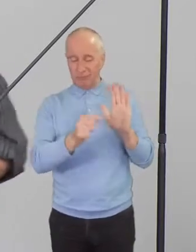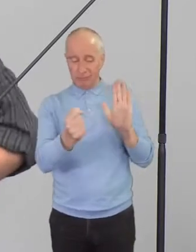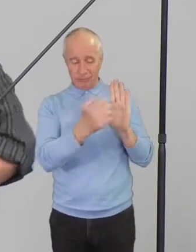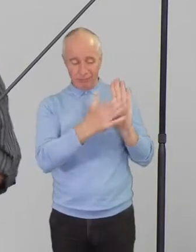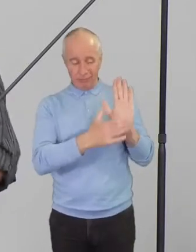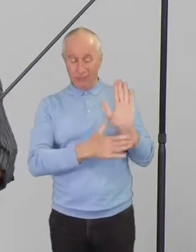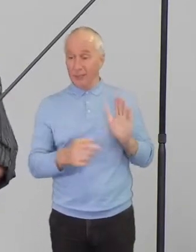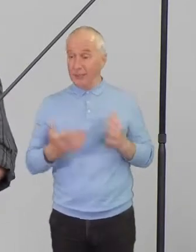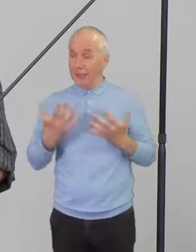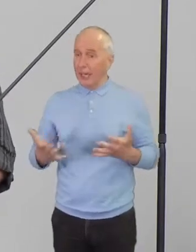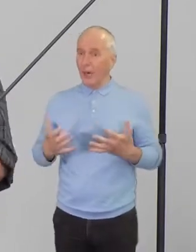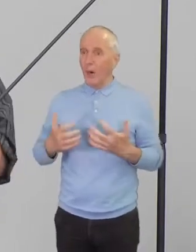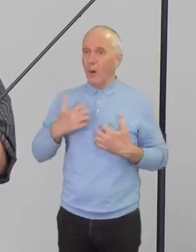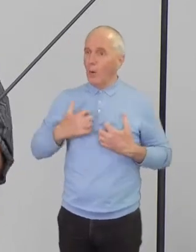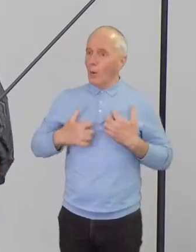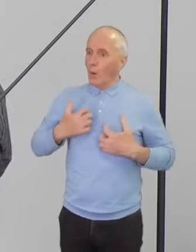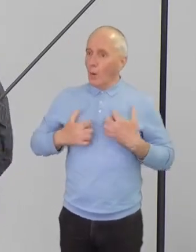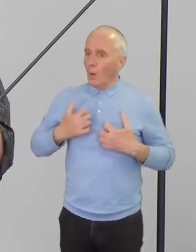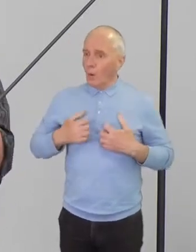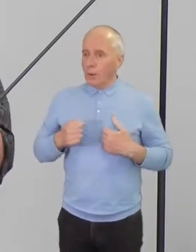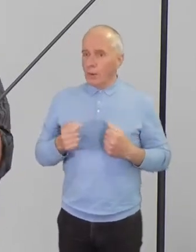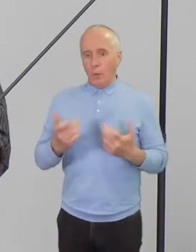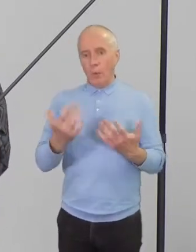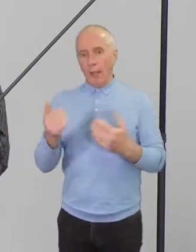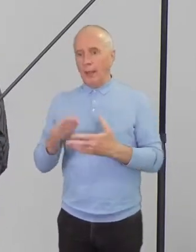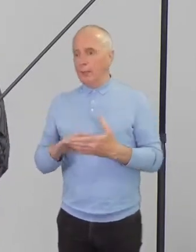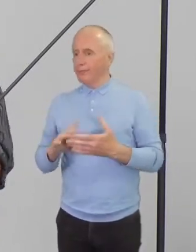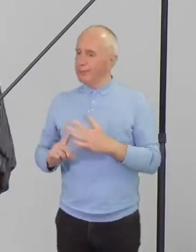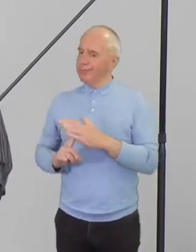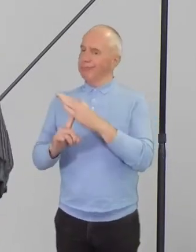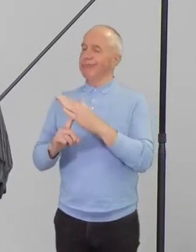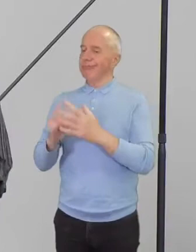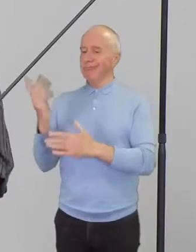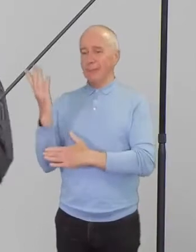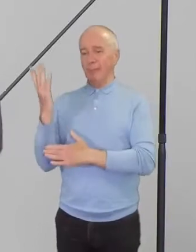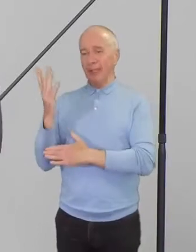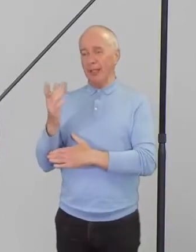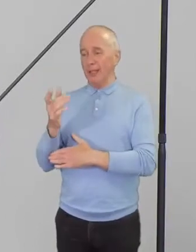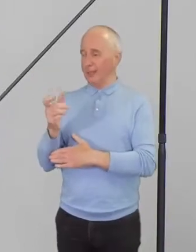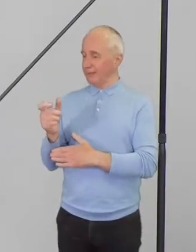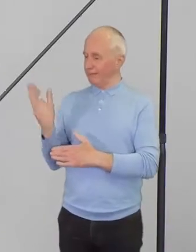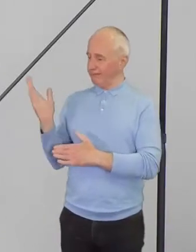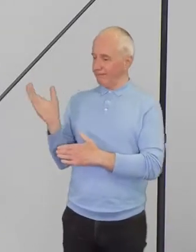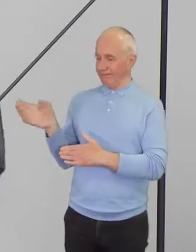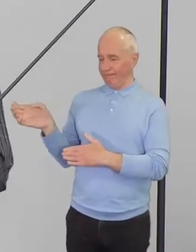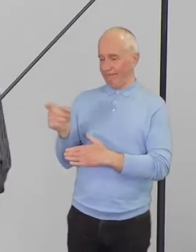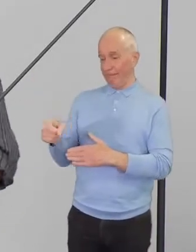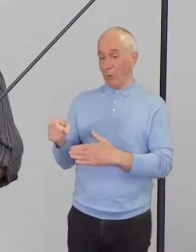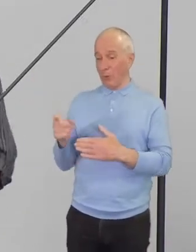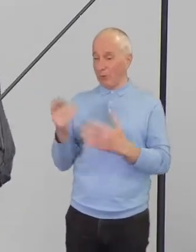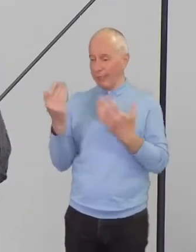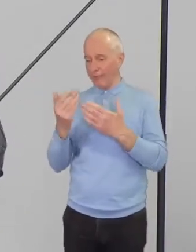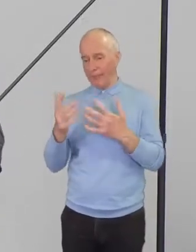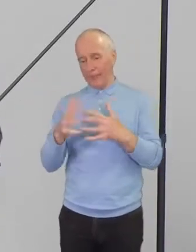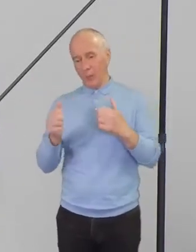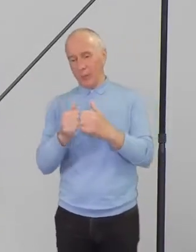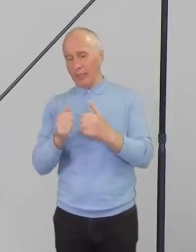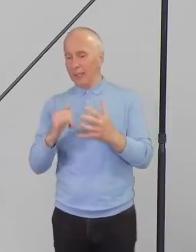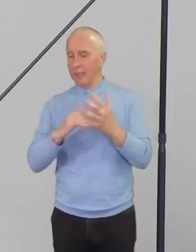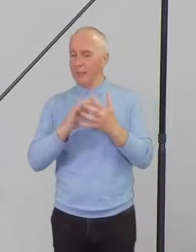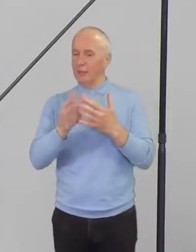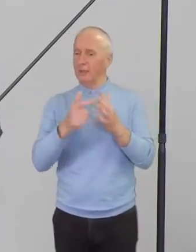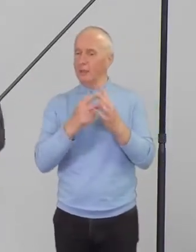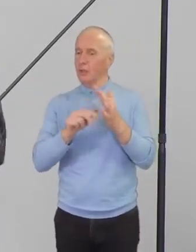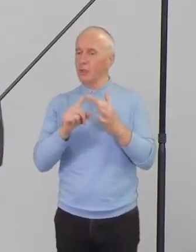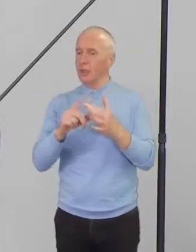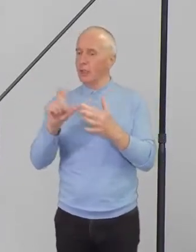really, really excited to welcome our kind of keynote speaker for the evening and for the weekend, in fact, Shane Claiborne.